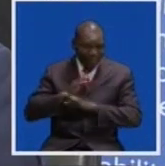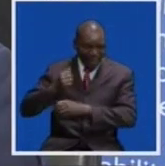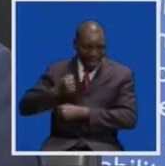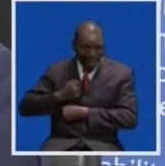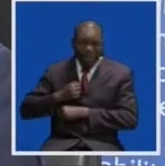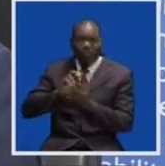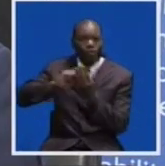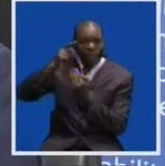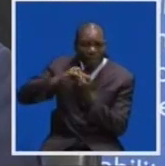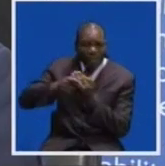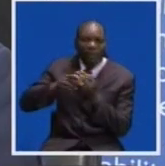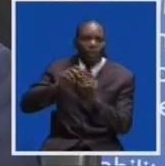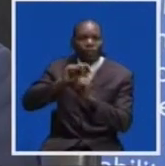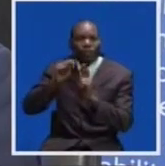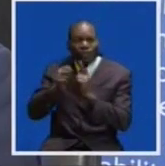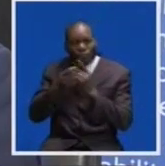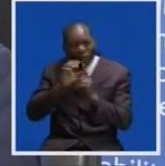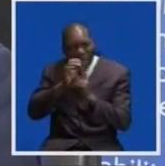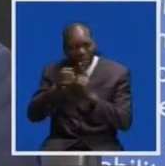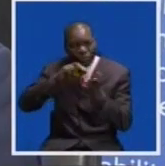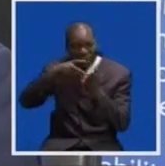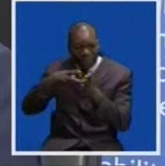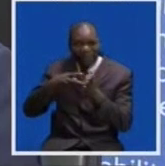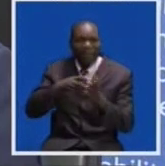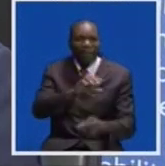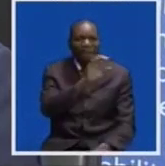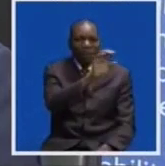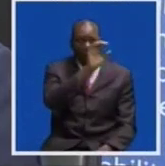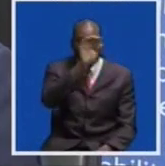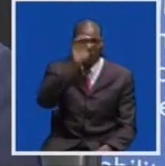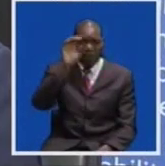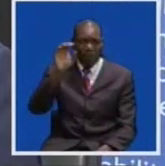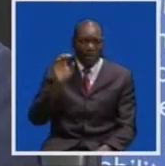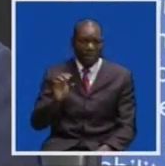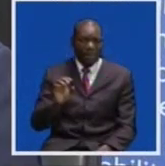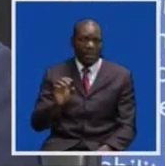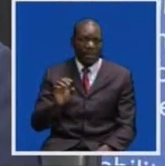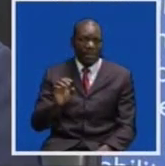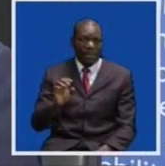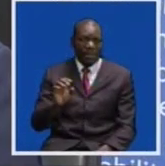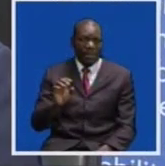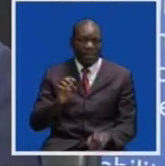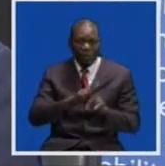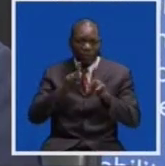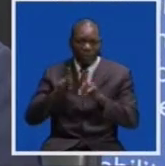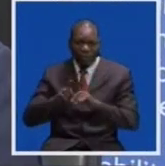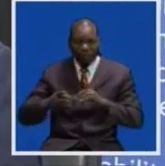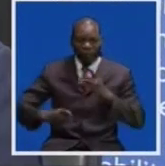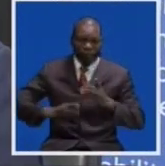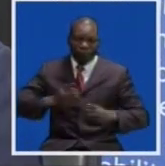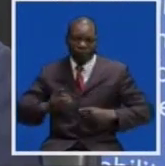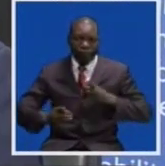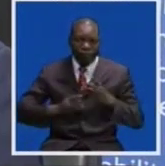dances from all the ten provinces of our country. The Zambia Army will also provide drama content